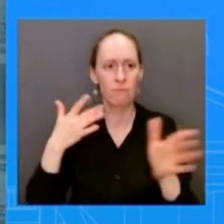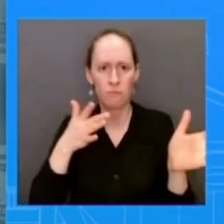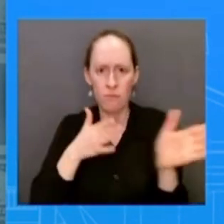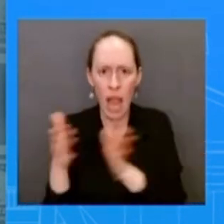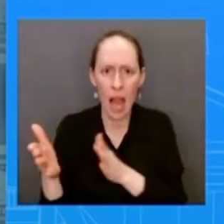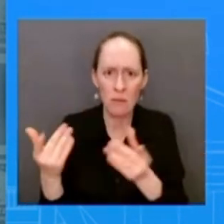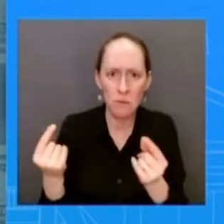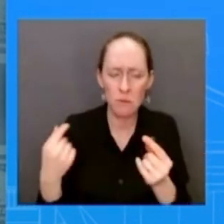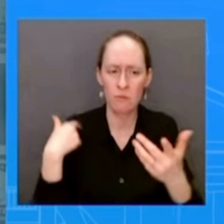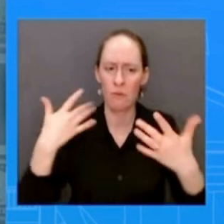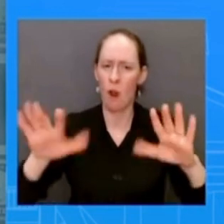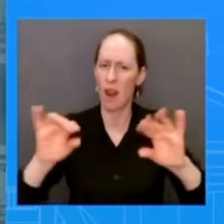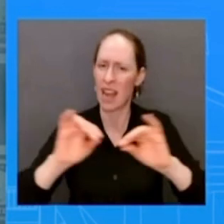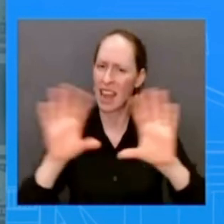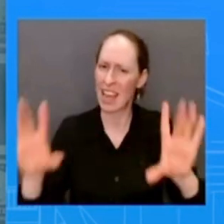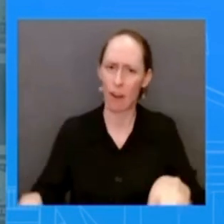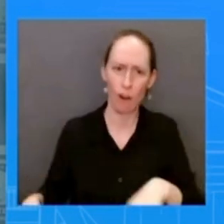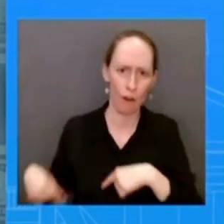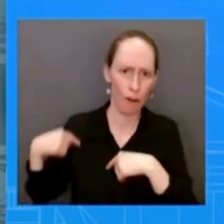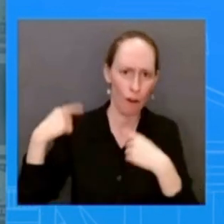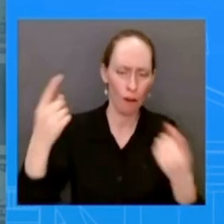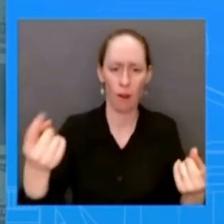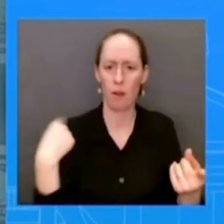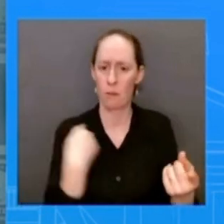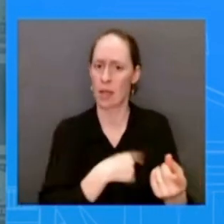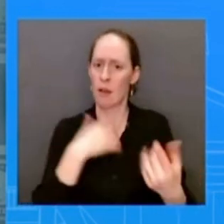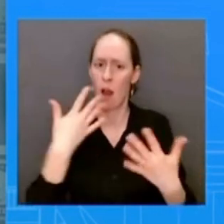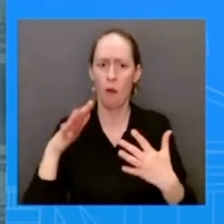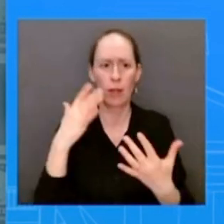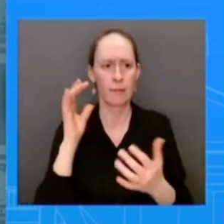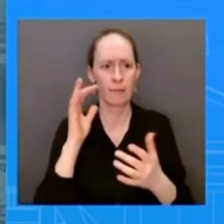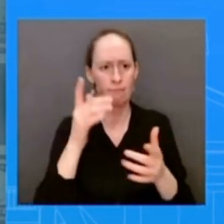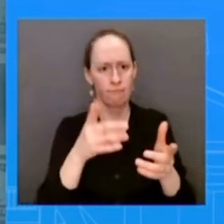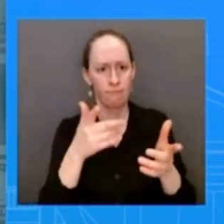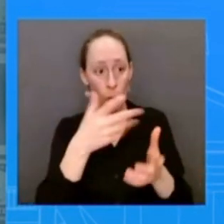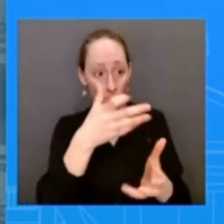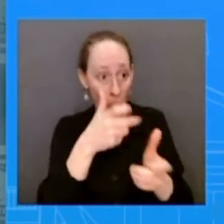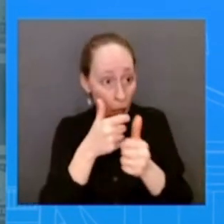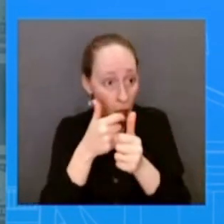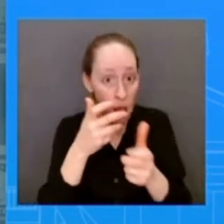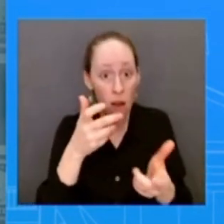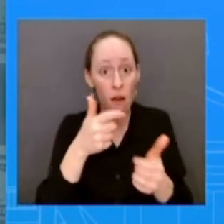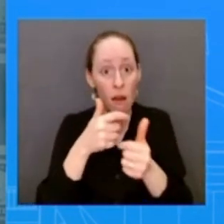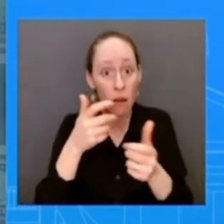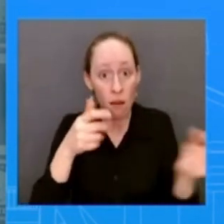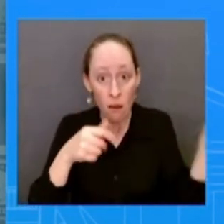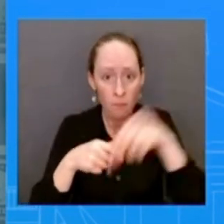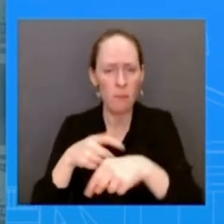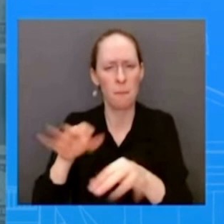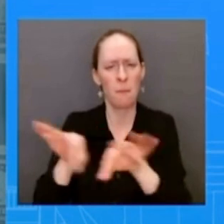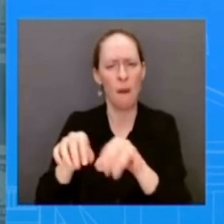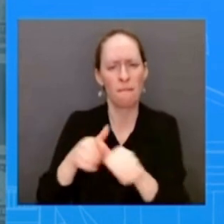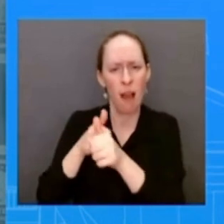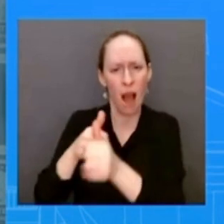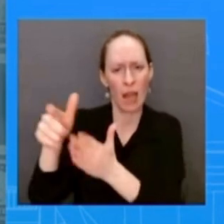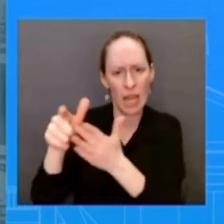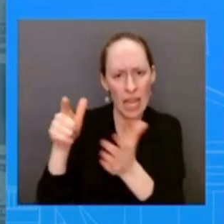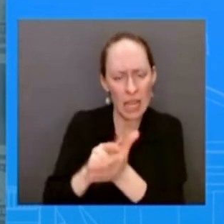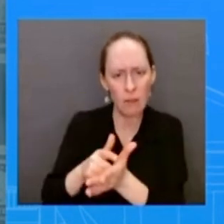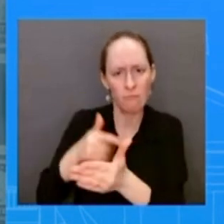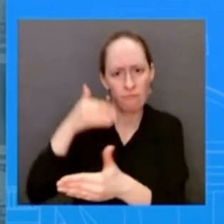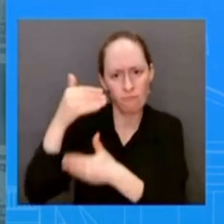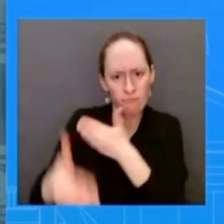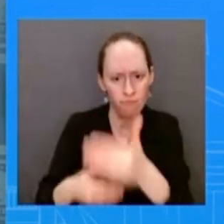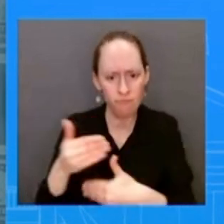legal pathways for asylum seekers limiting limiting illegal migration addressing root causes and increasing border security that's our